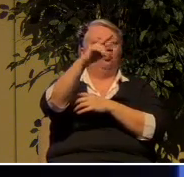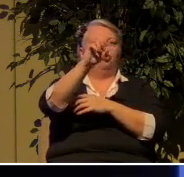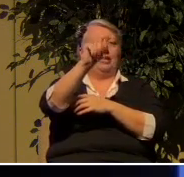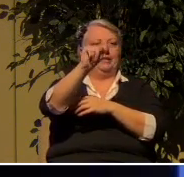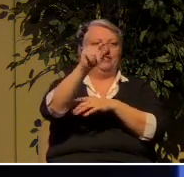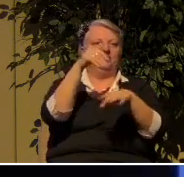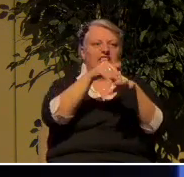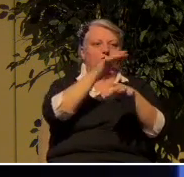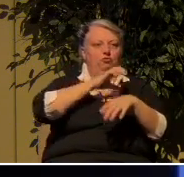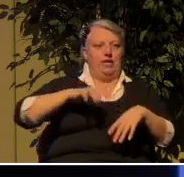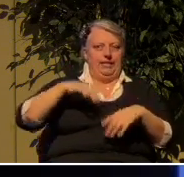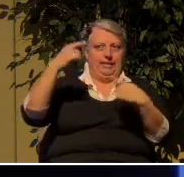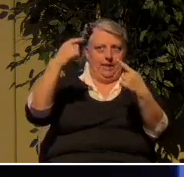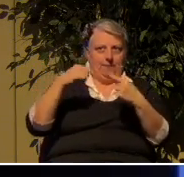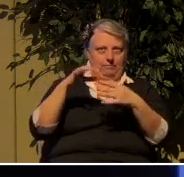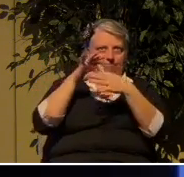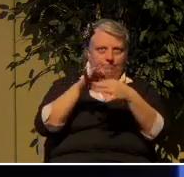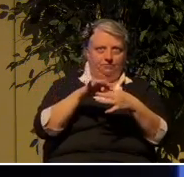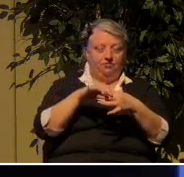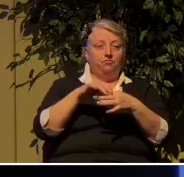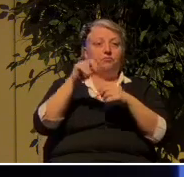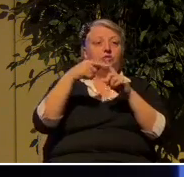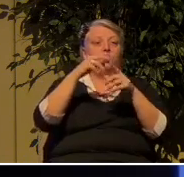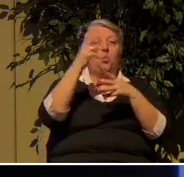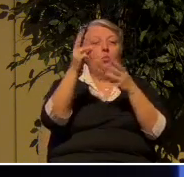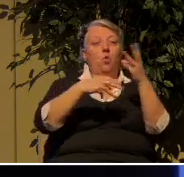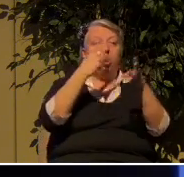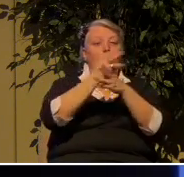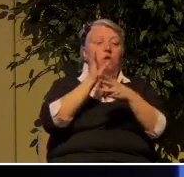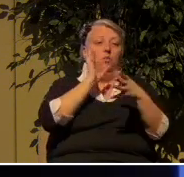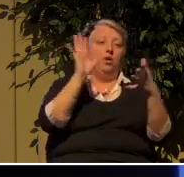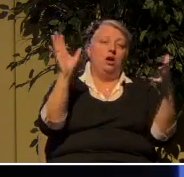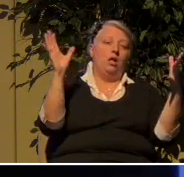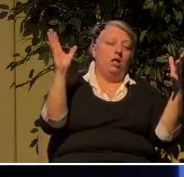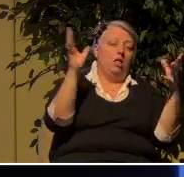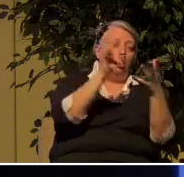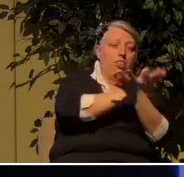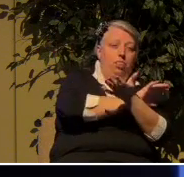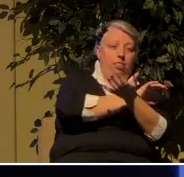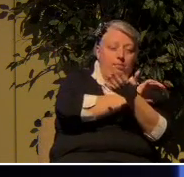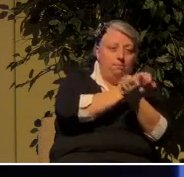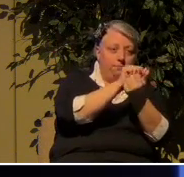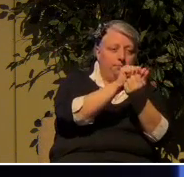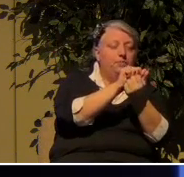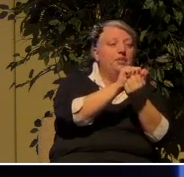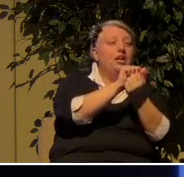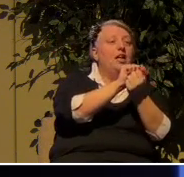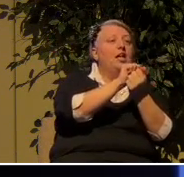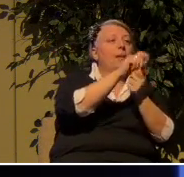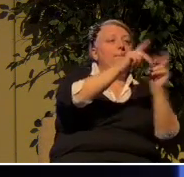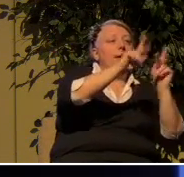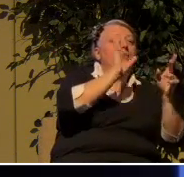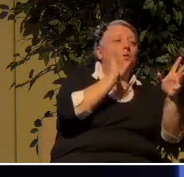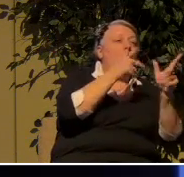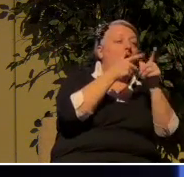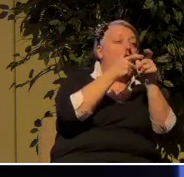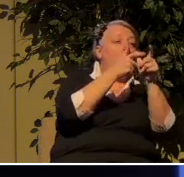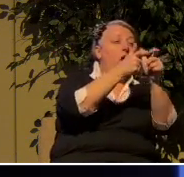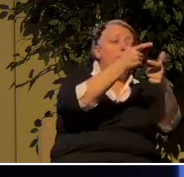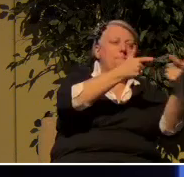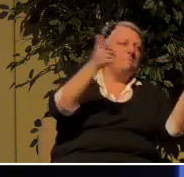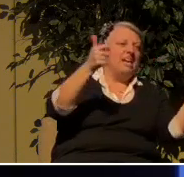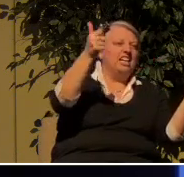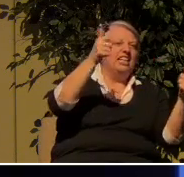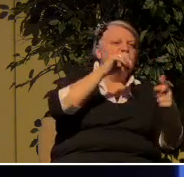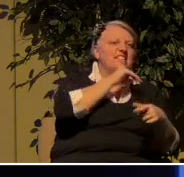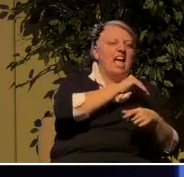deluded and they're going to run after the biggest lie that the world has ever seen. Here's what scripture says. Read it